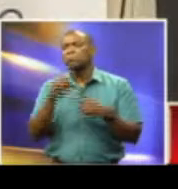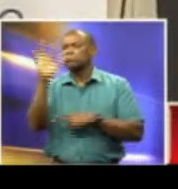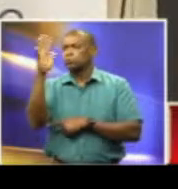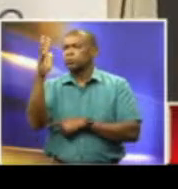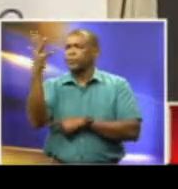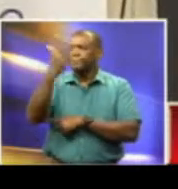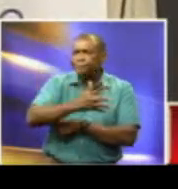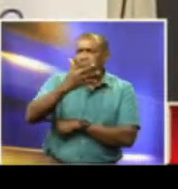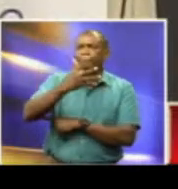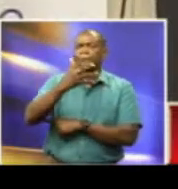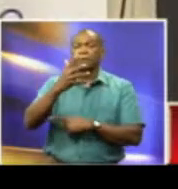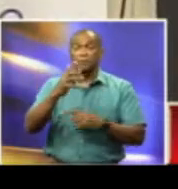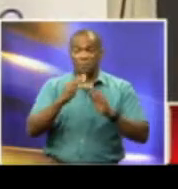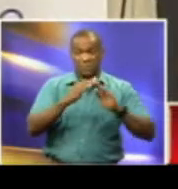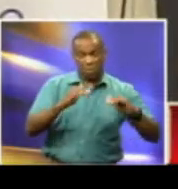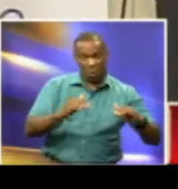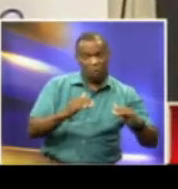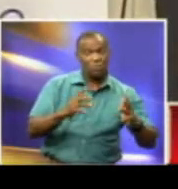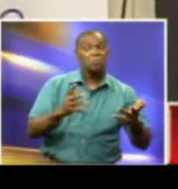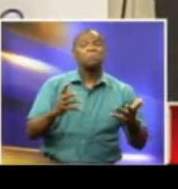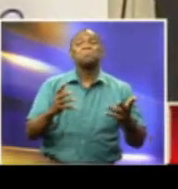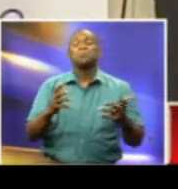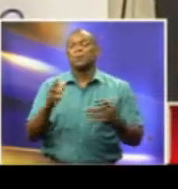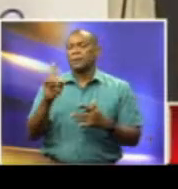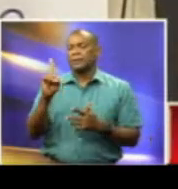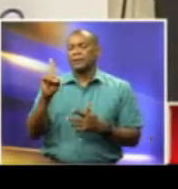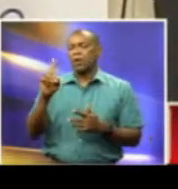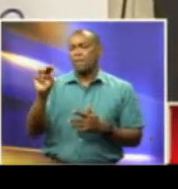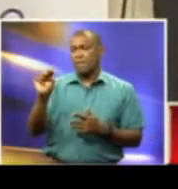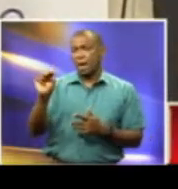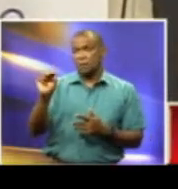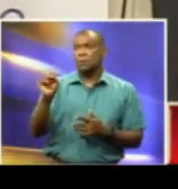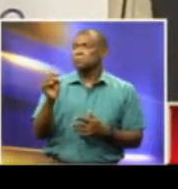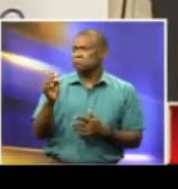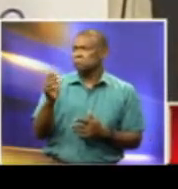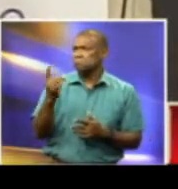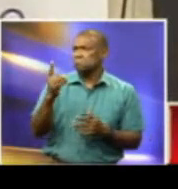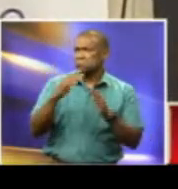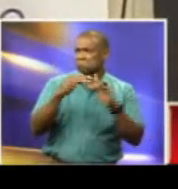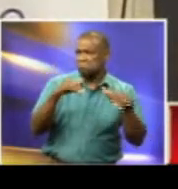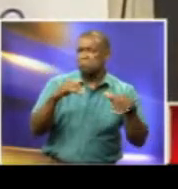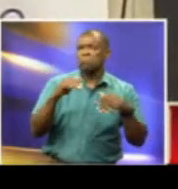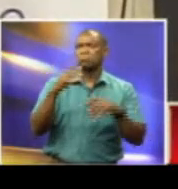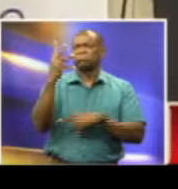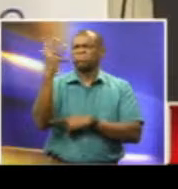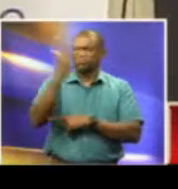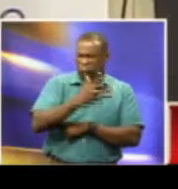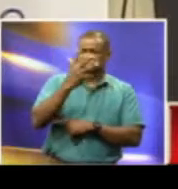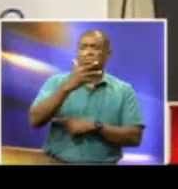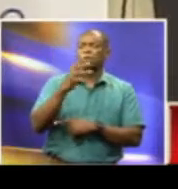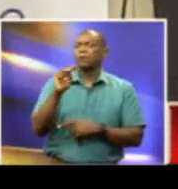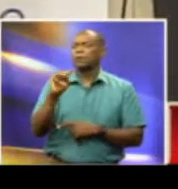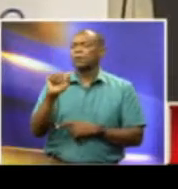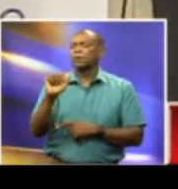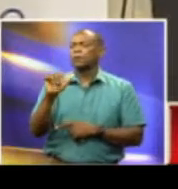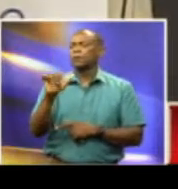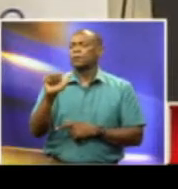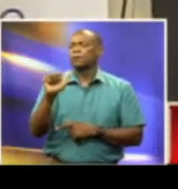on homes. Digo Martin, we had that in Mayaro. In Tobago as well, we had